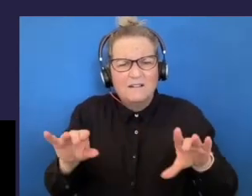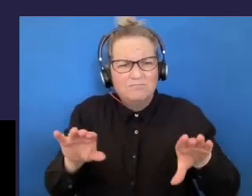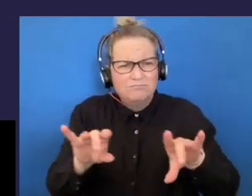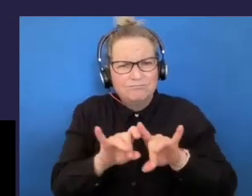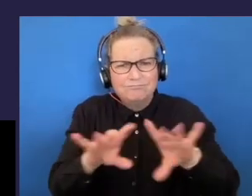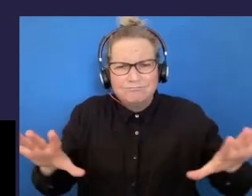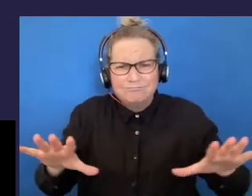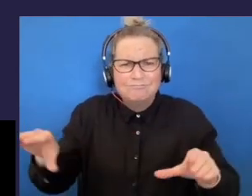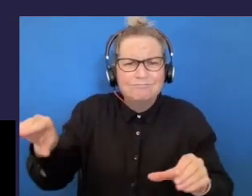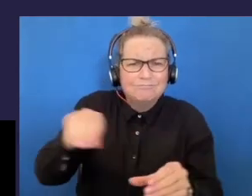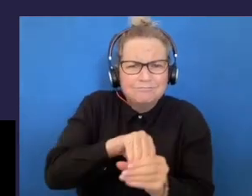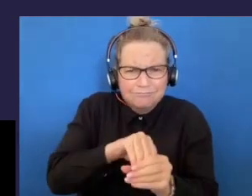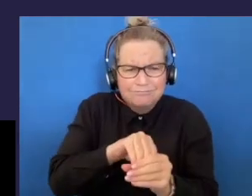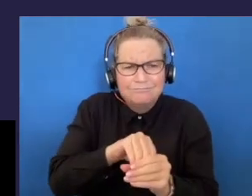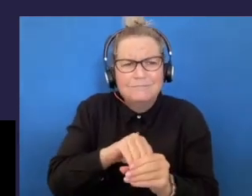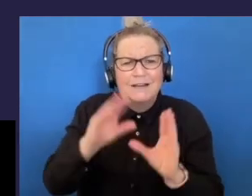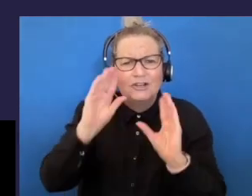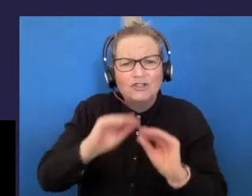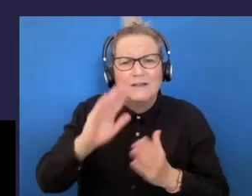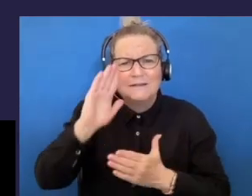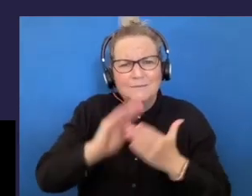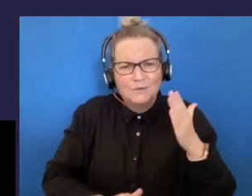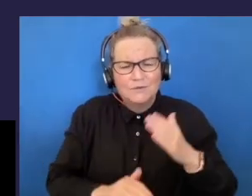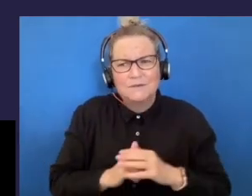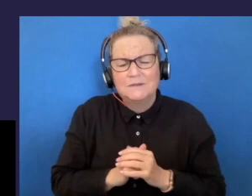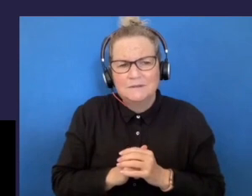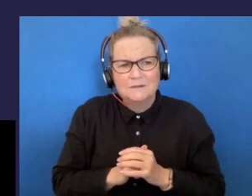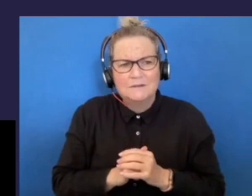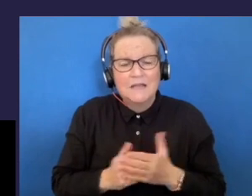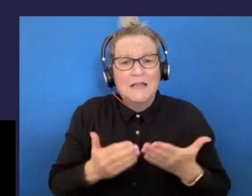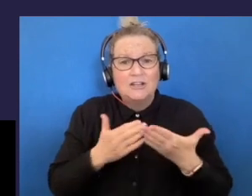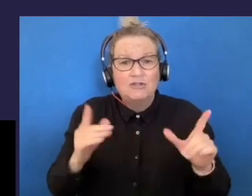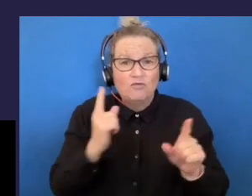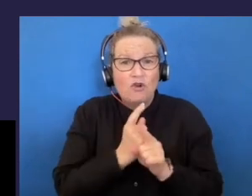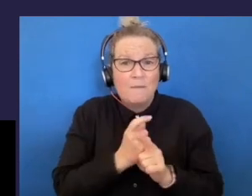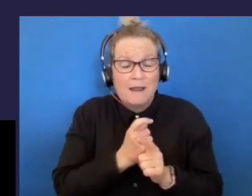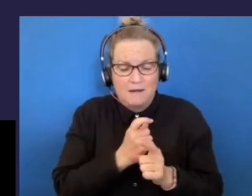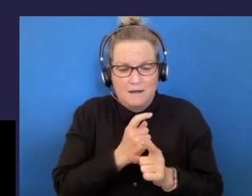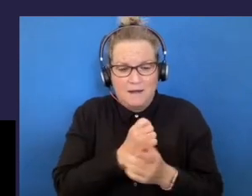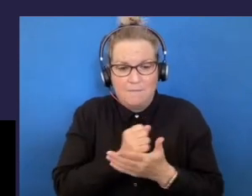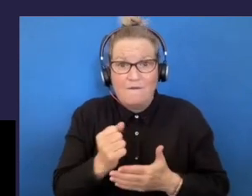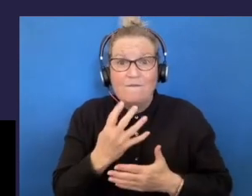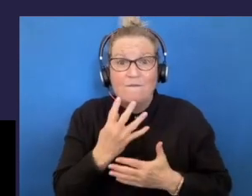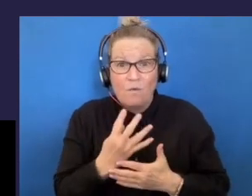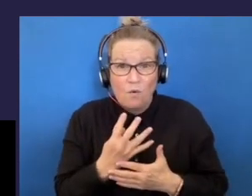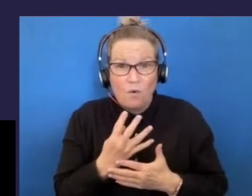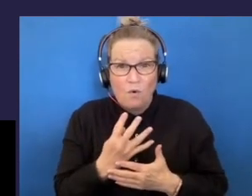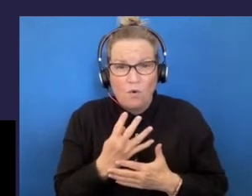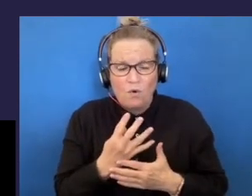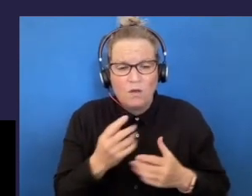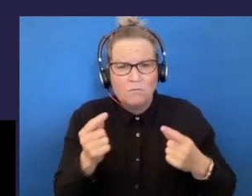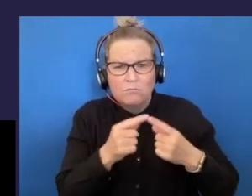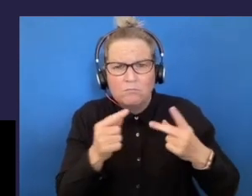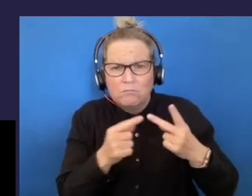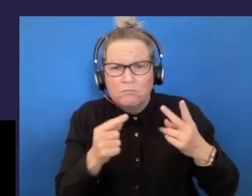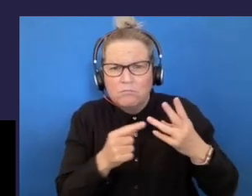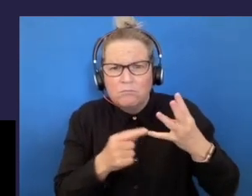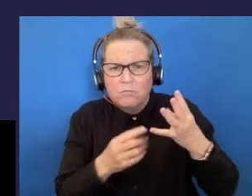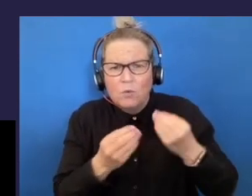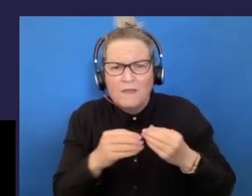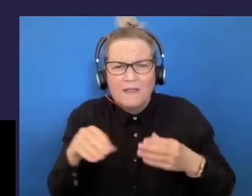experience. Importantly, general comment four also defines provisions that are incompatible with inclusive education.